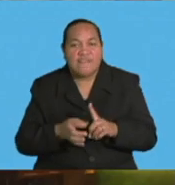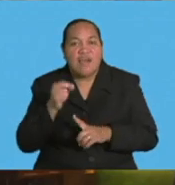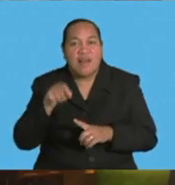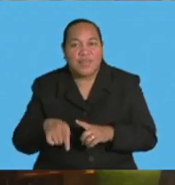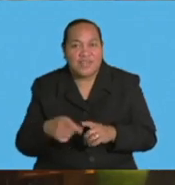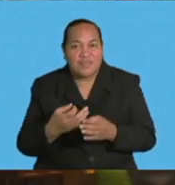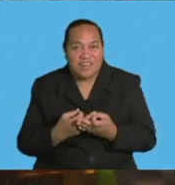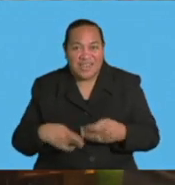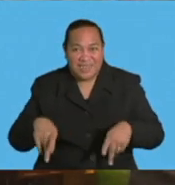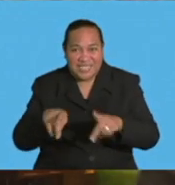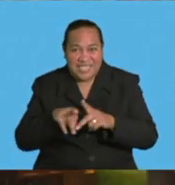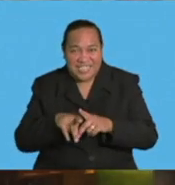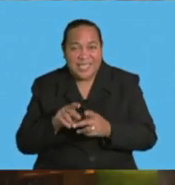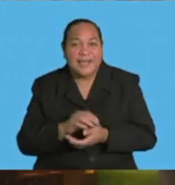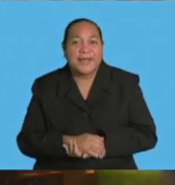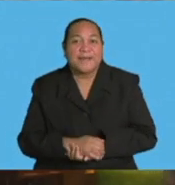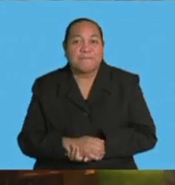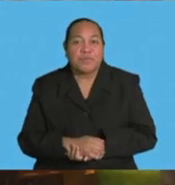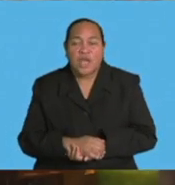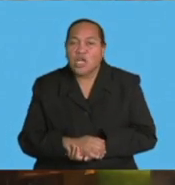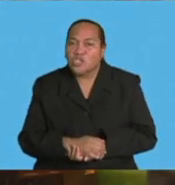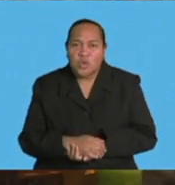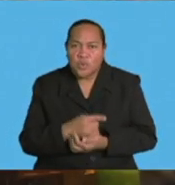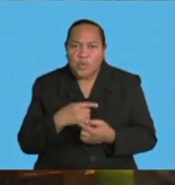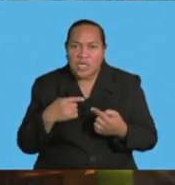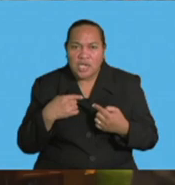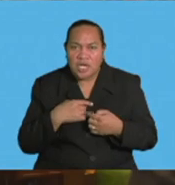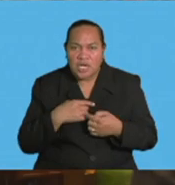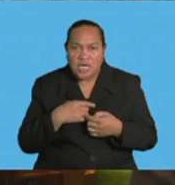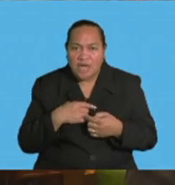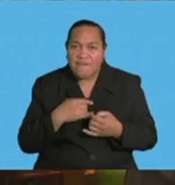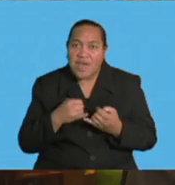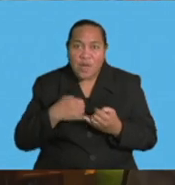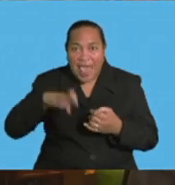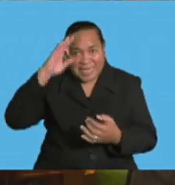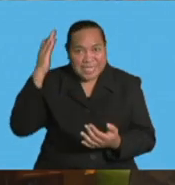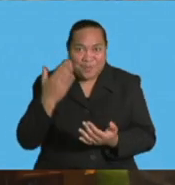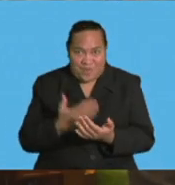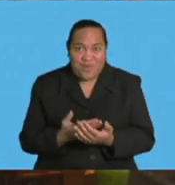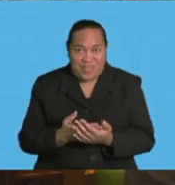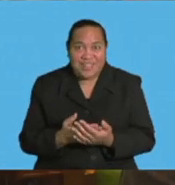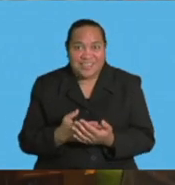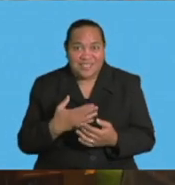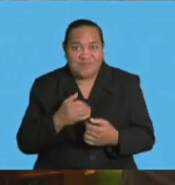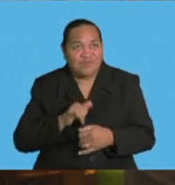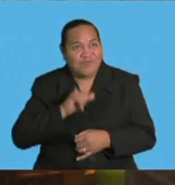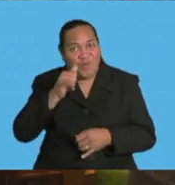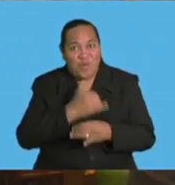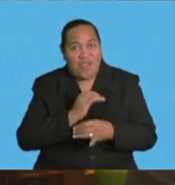speakers. And for that, we are not only, we are very experienced peacekeepers, but peacekeeping,